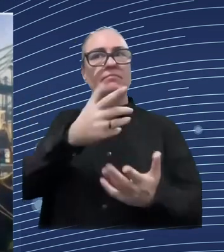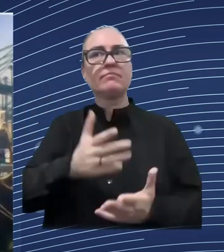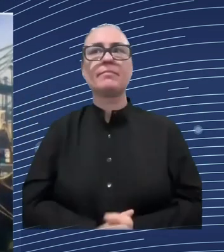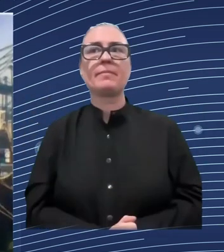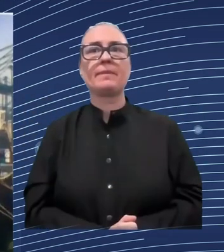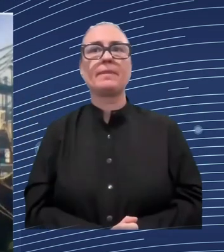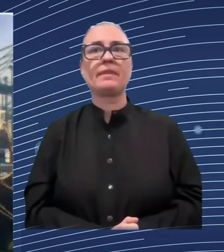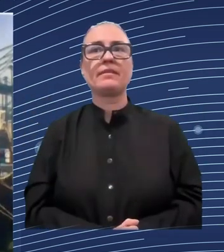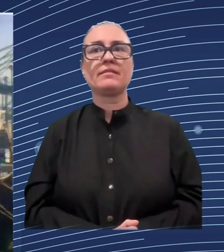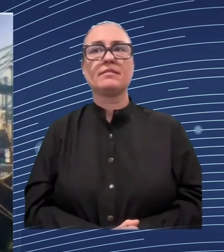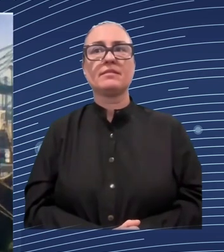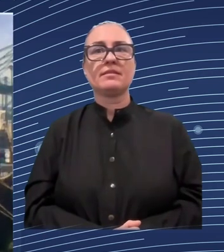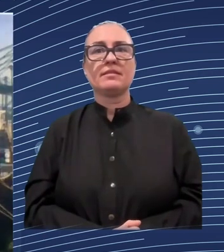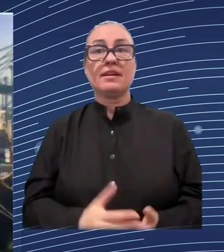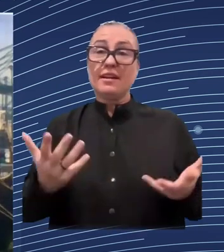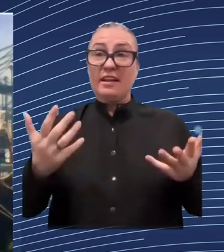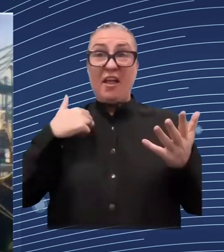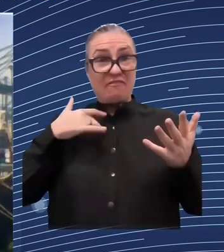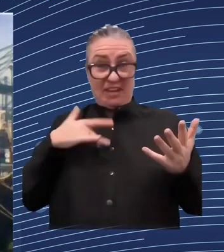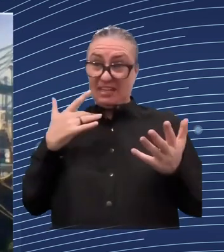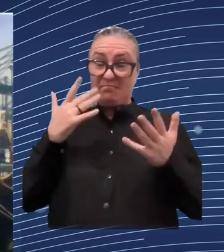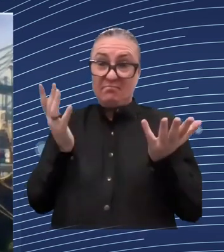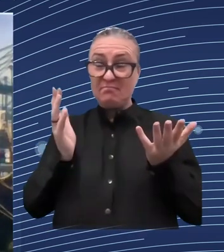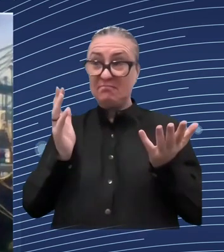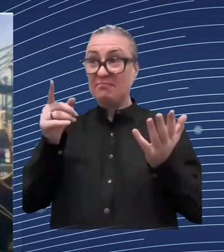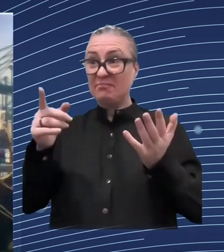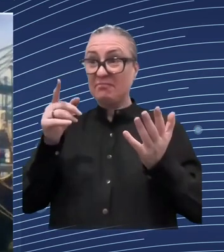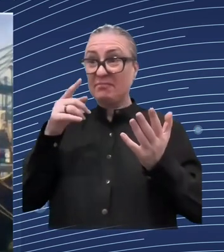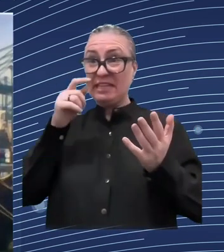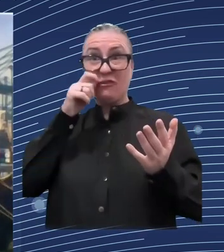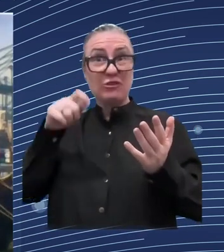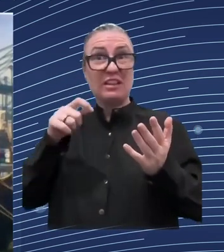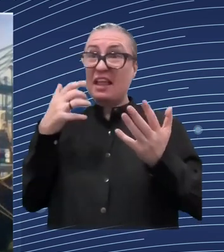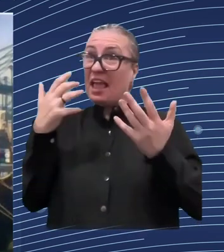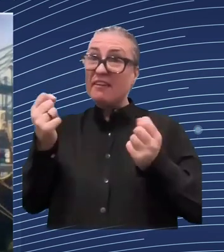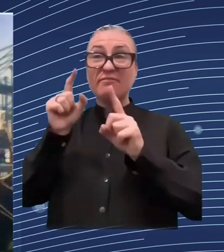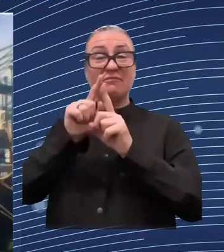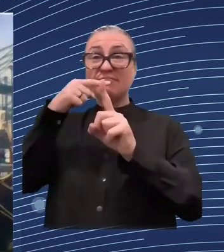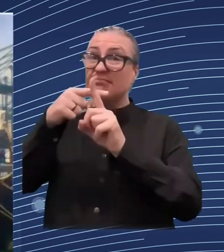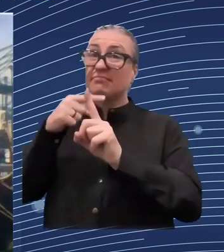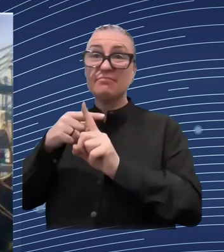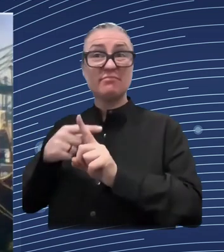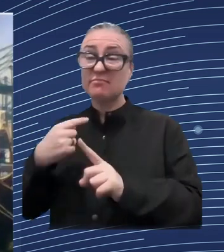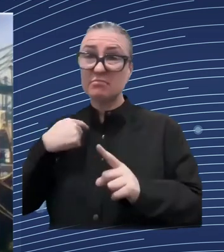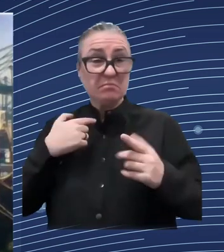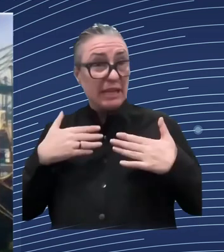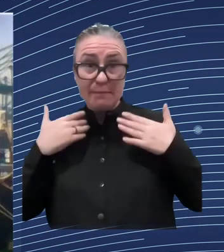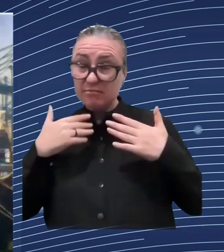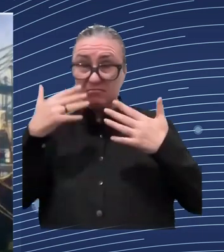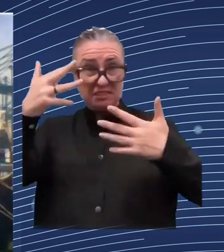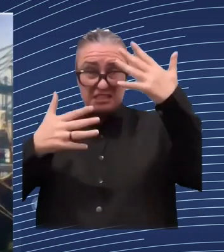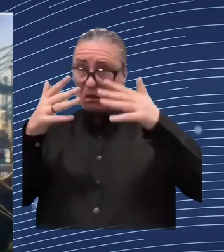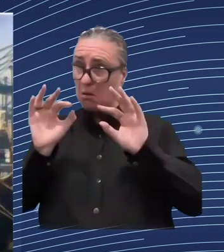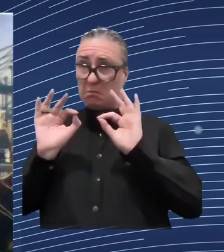that means that the skills needs there also are really the needs of the society so finally papera for this question